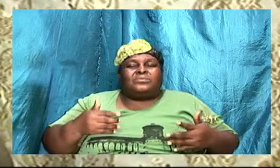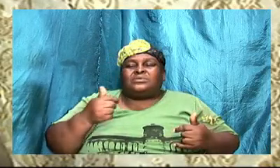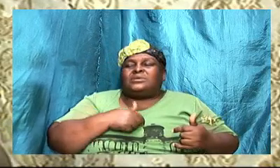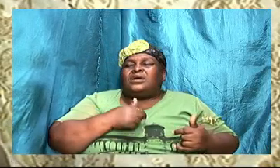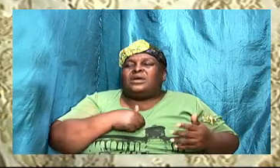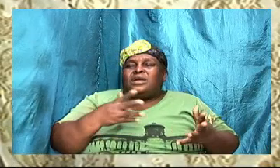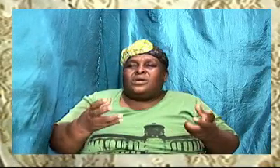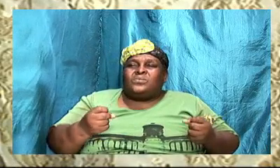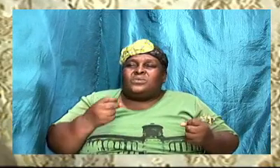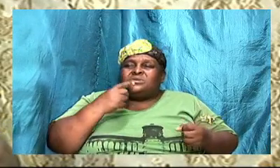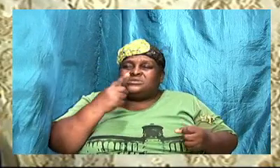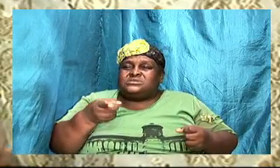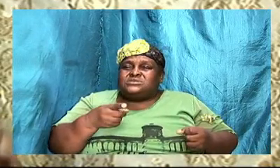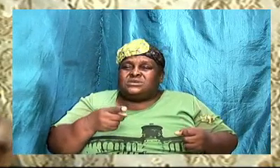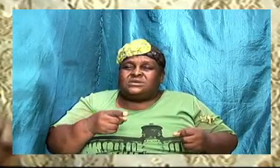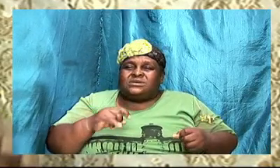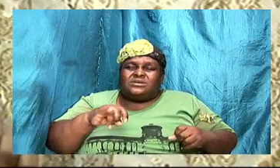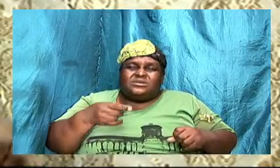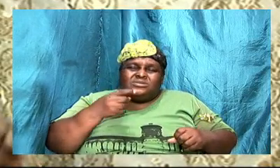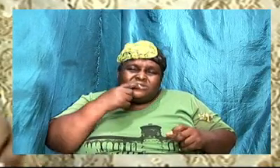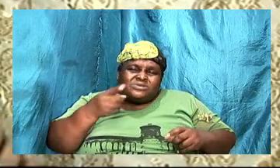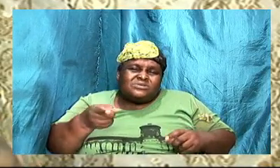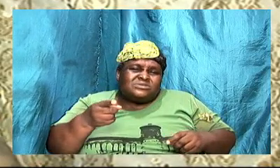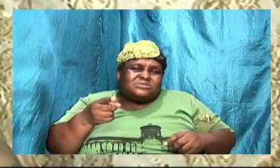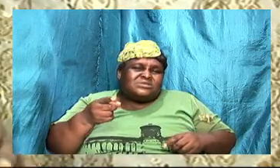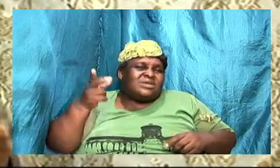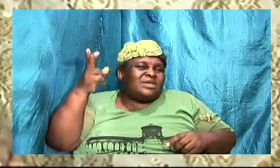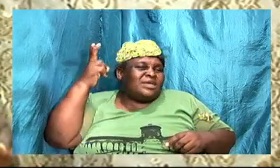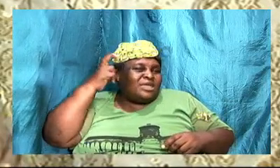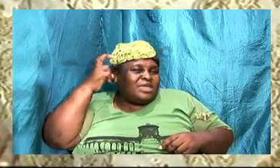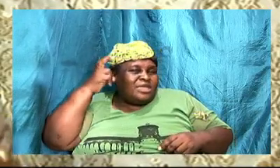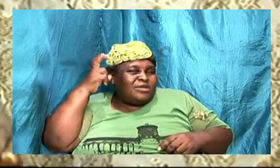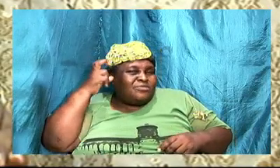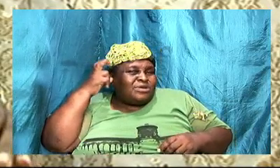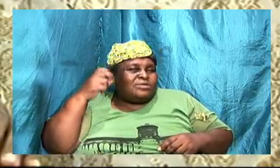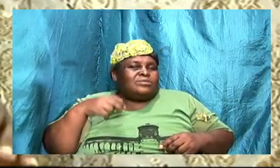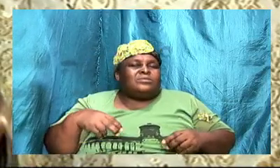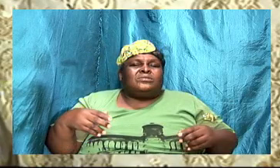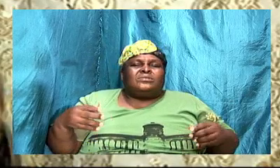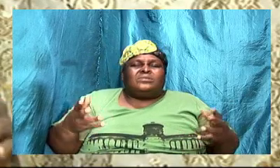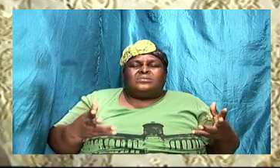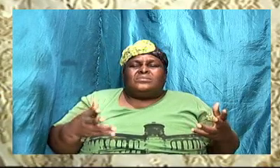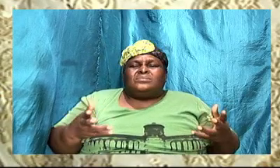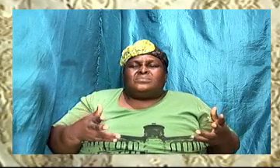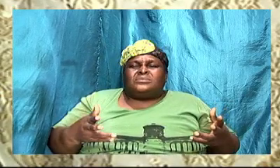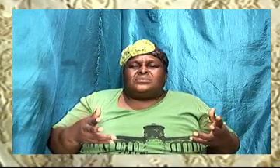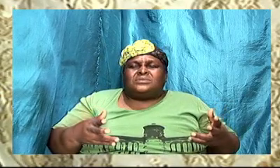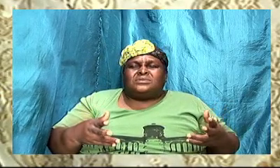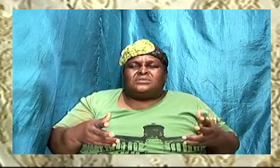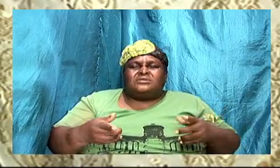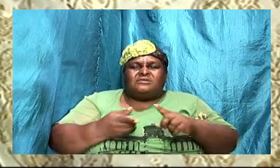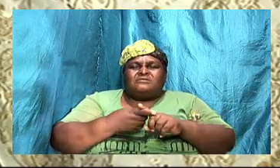when you need to talk can make your partner feel like you care